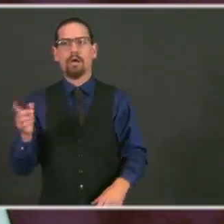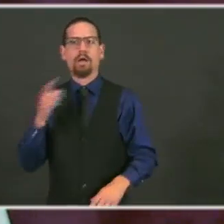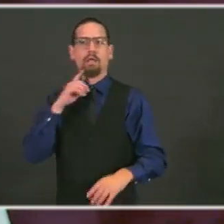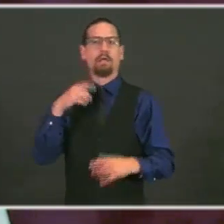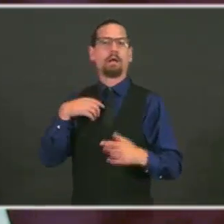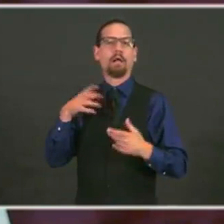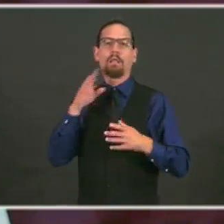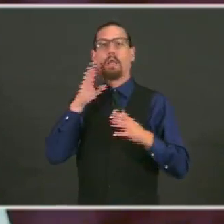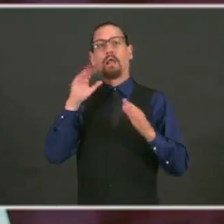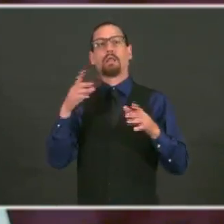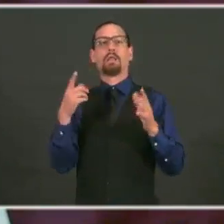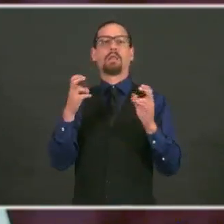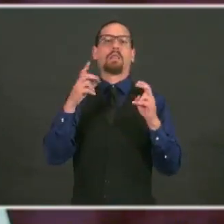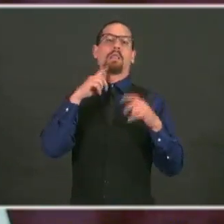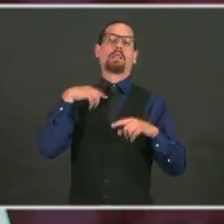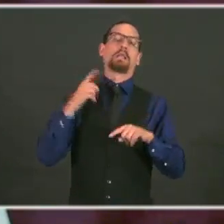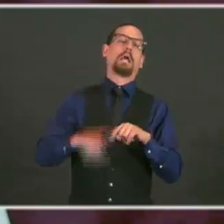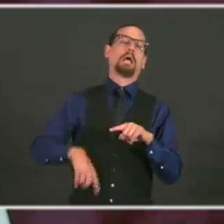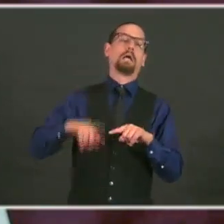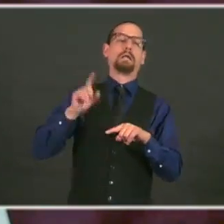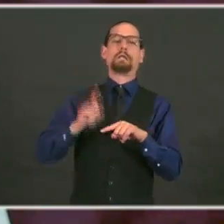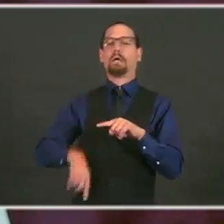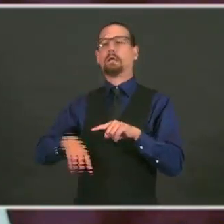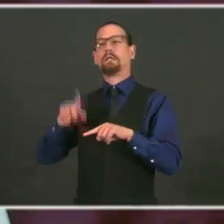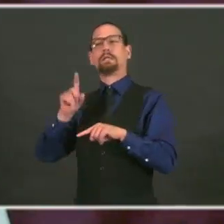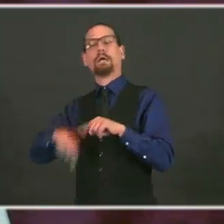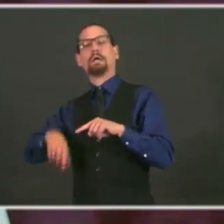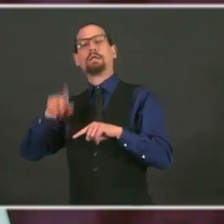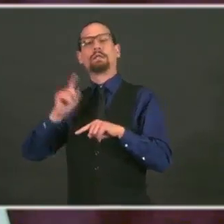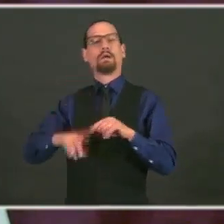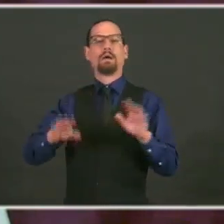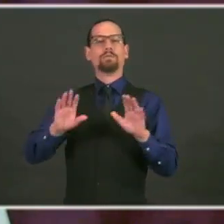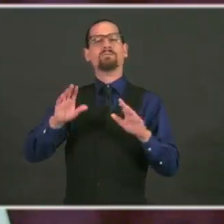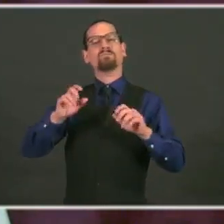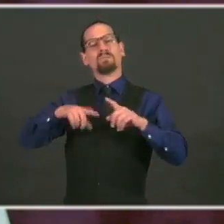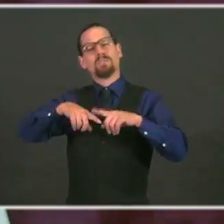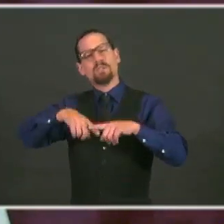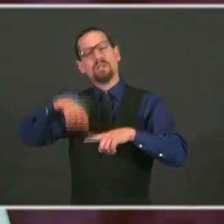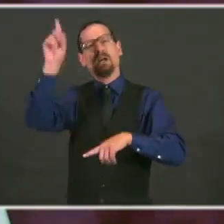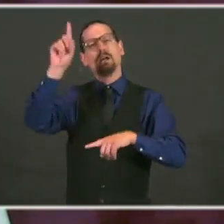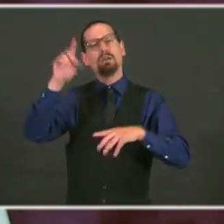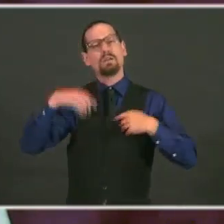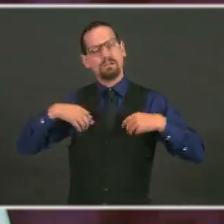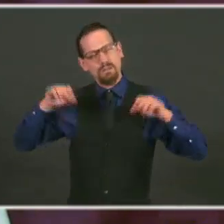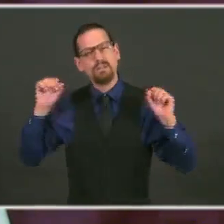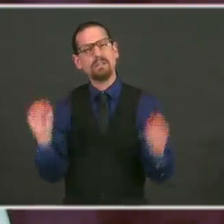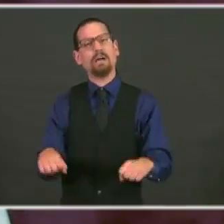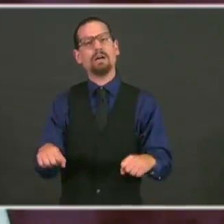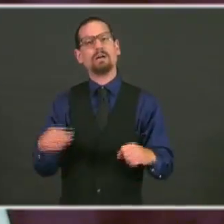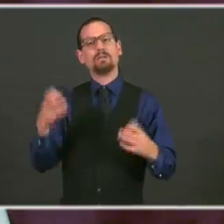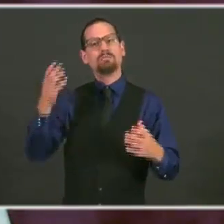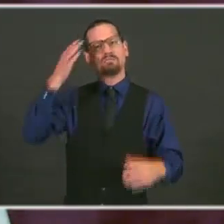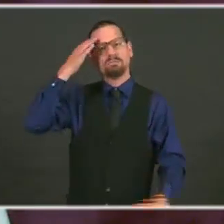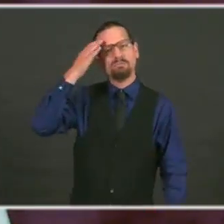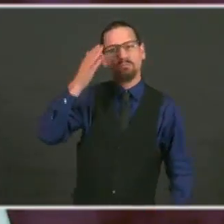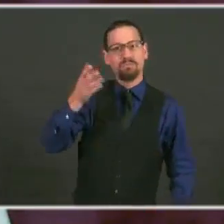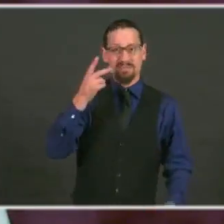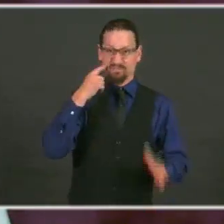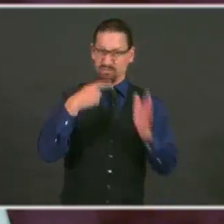but let's focus on what we can do. So I want to thank you, ladies, for being innovative and creative and positive.